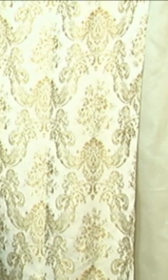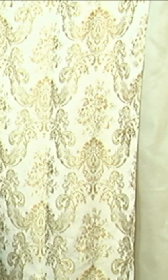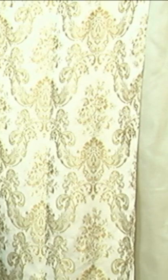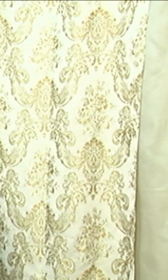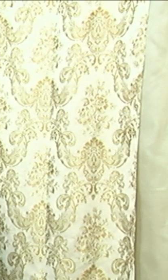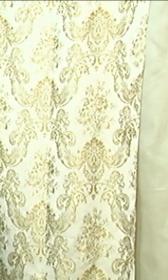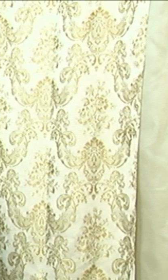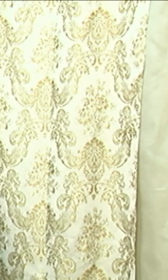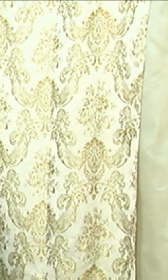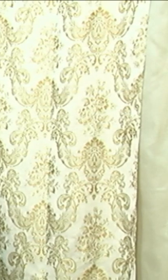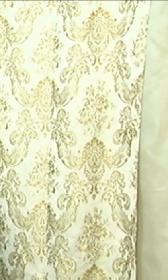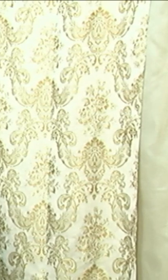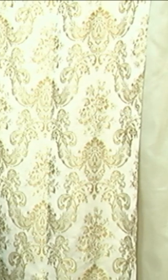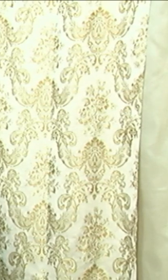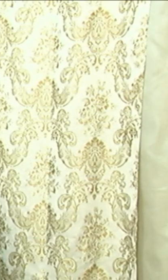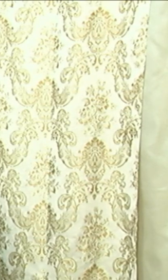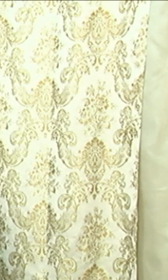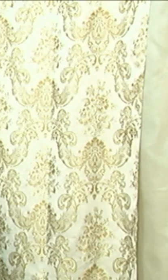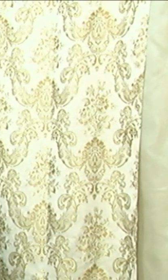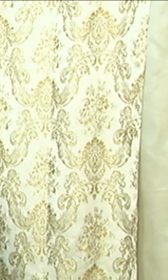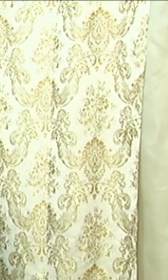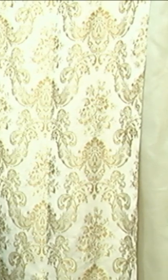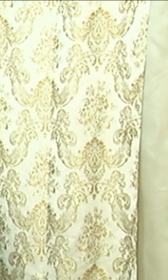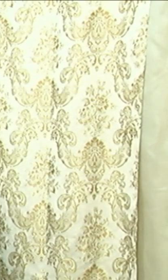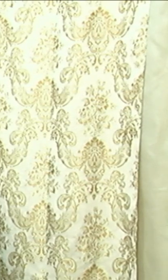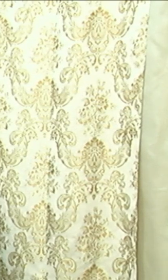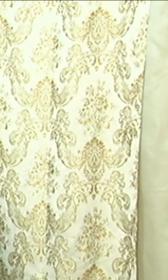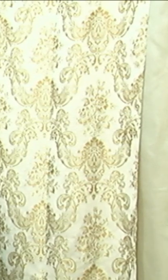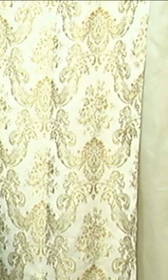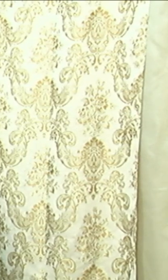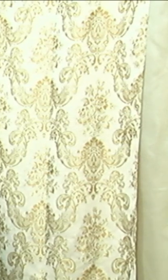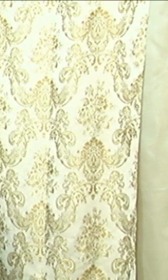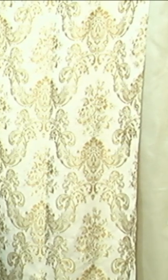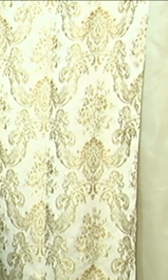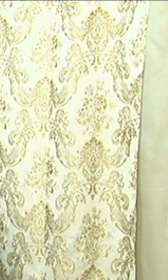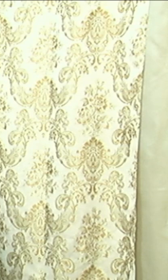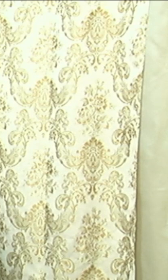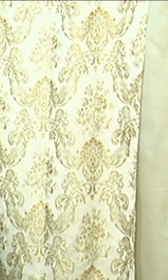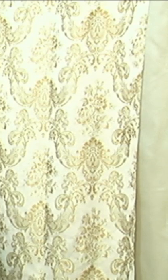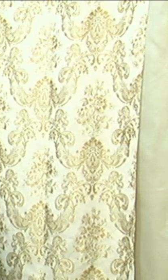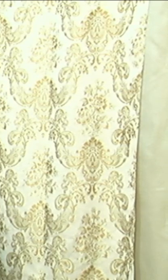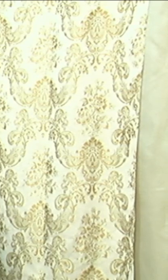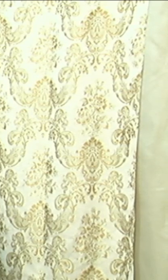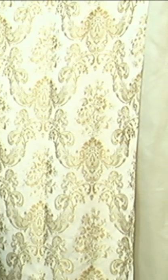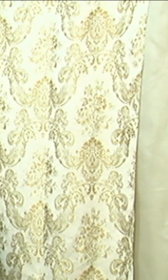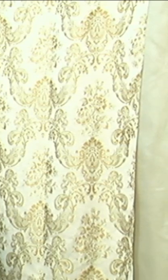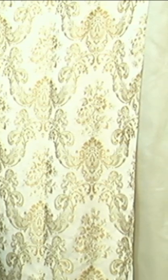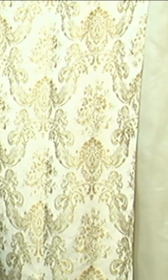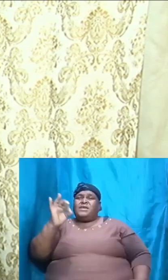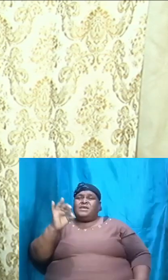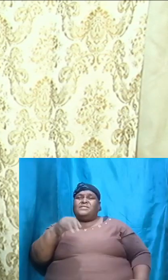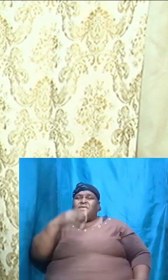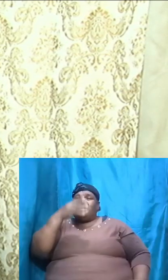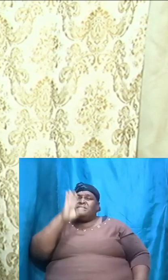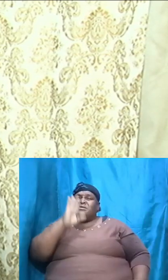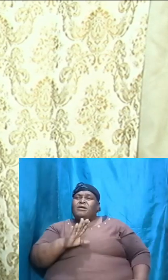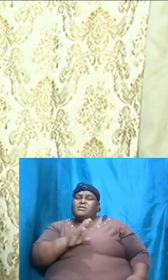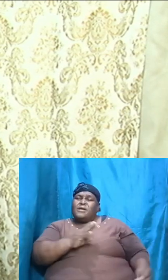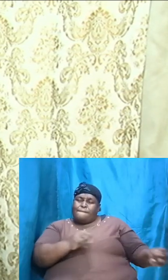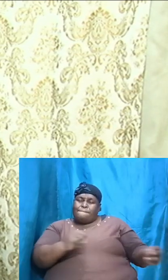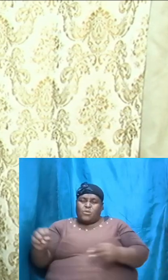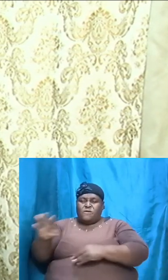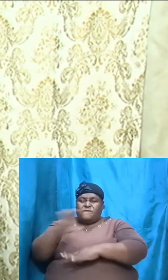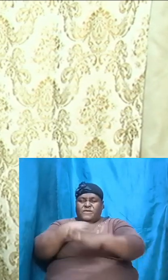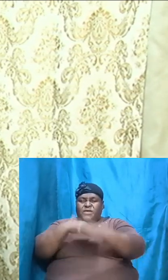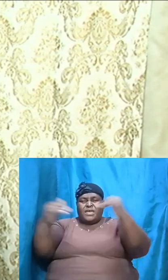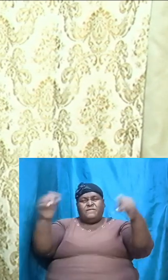attain unto spiritual things we are going to find that God moved heaven and earth